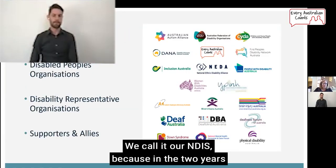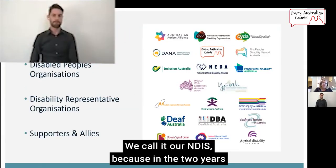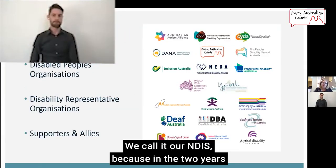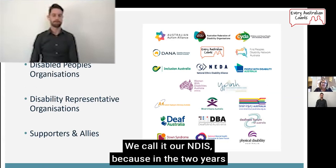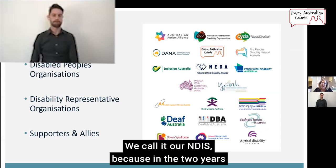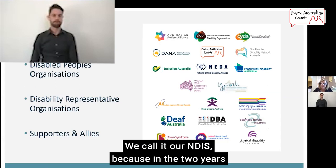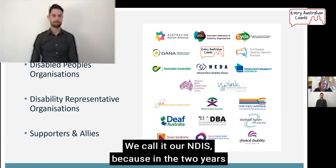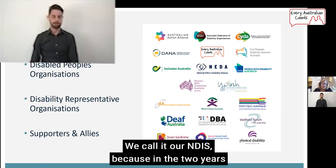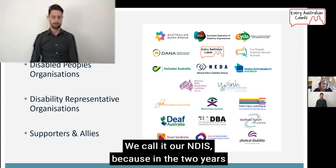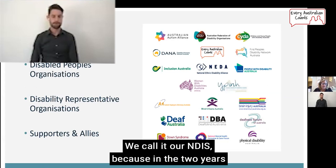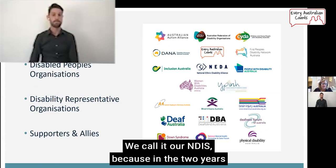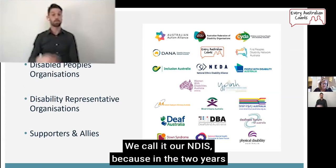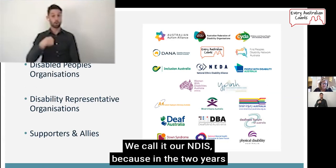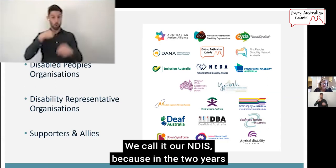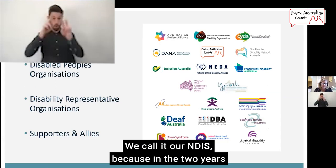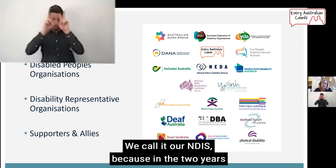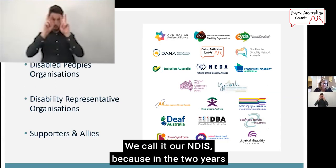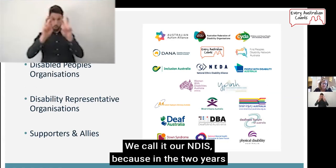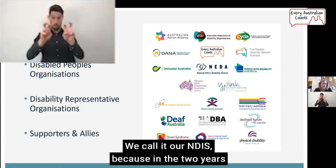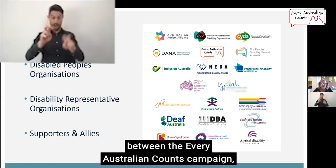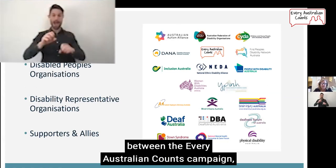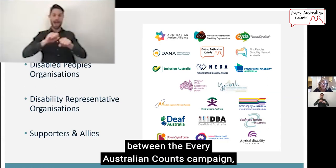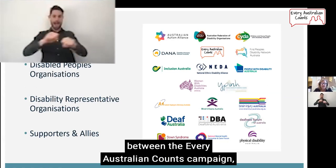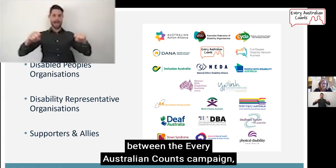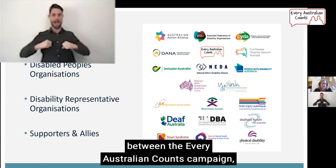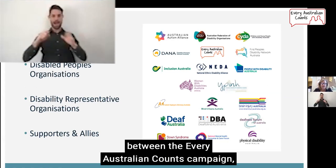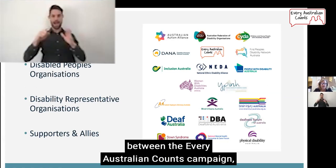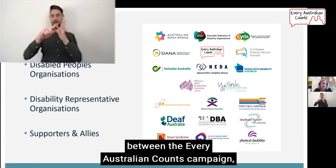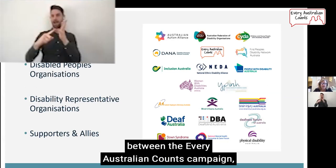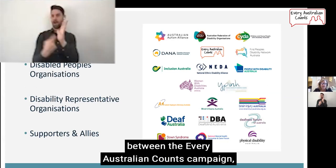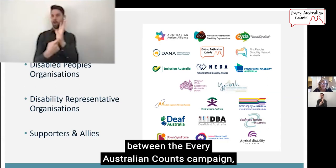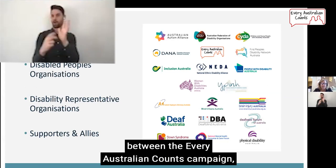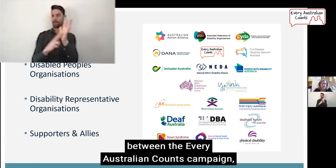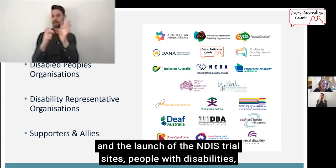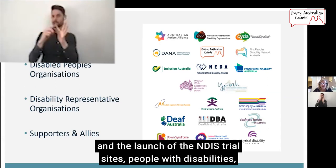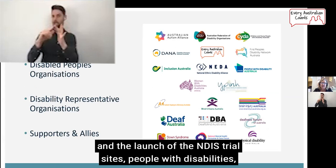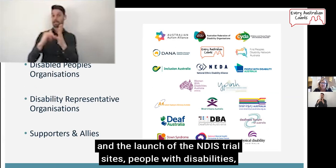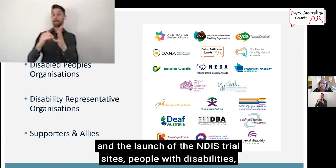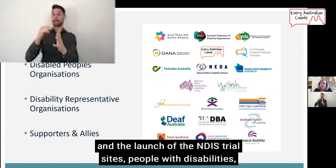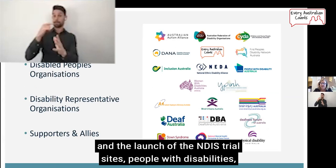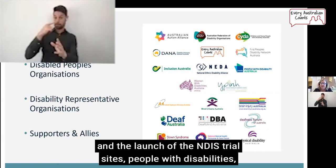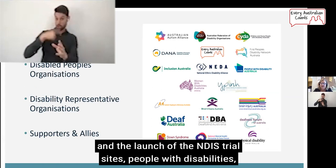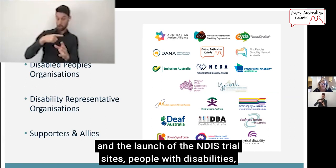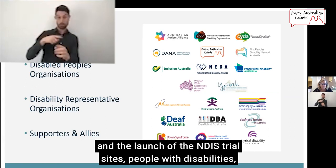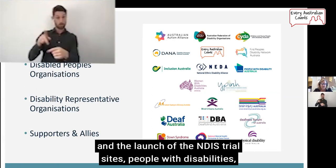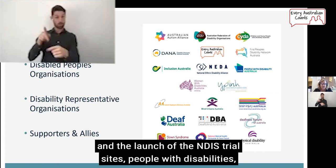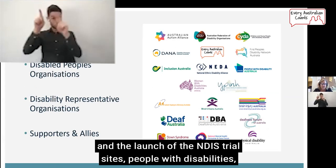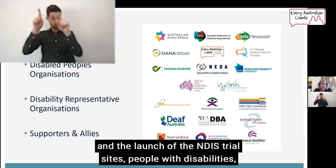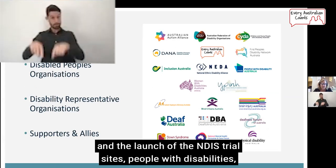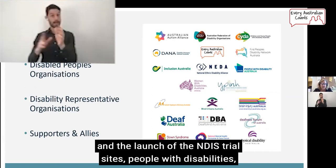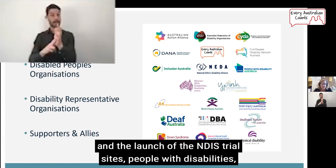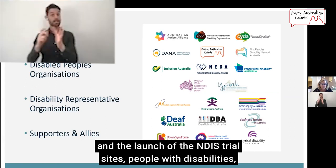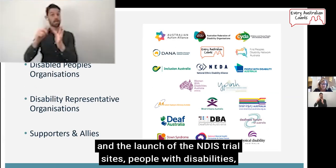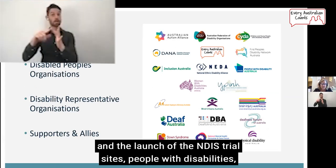We call it our NDIS because in the two years between the Every Australian Counts Campaign and the launch of the NDIS trial